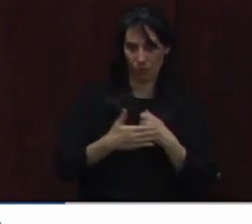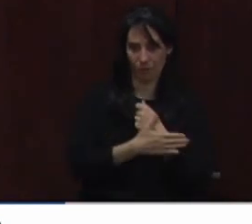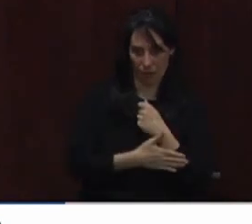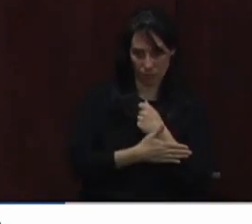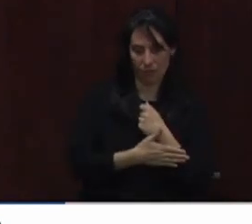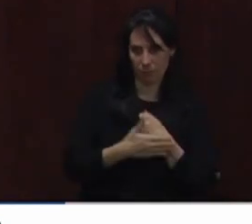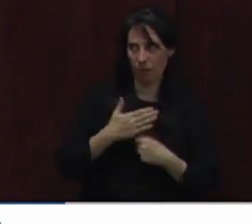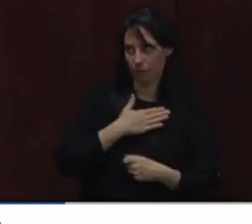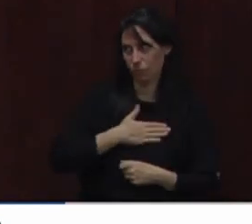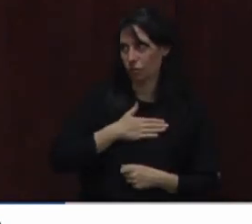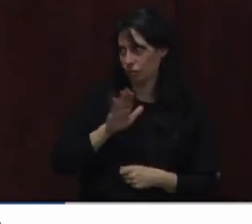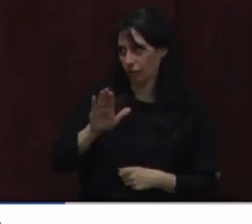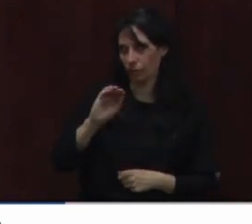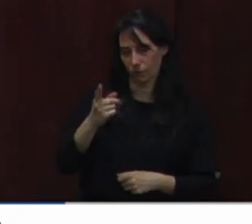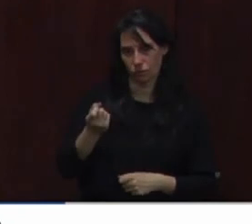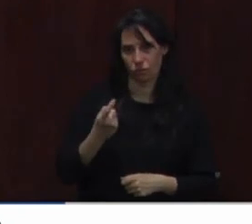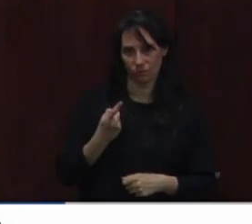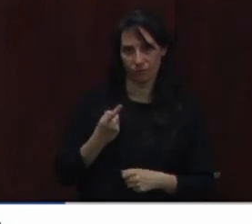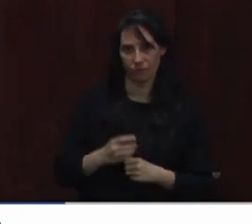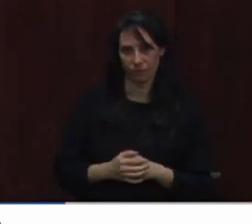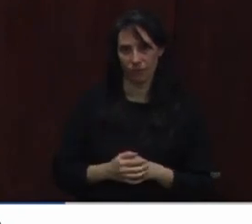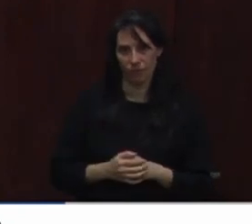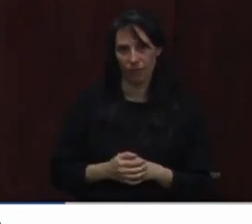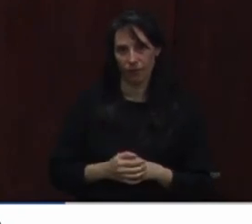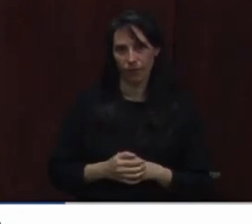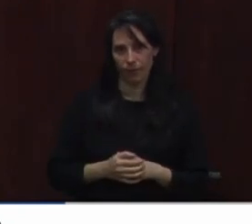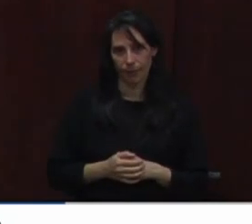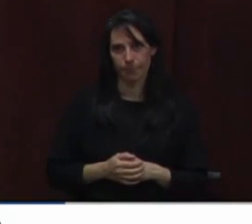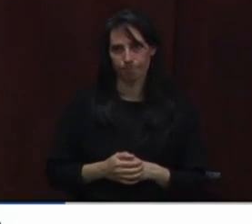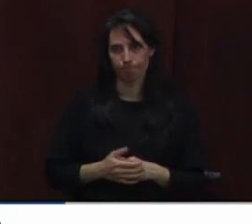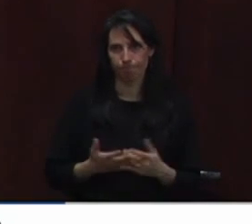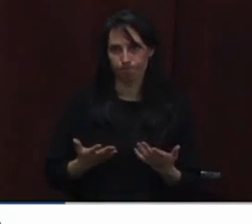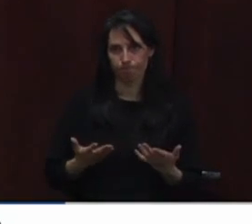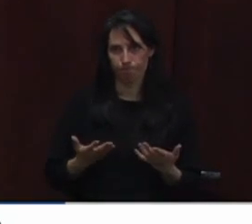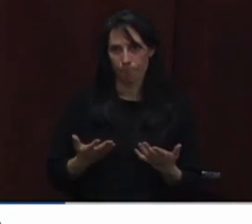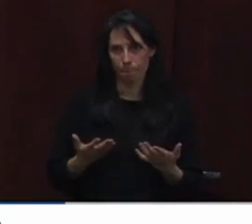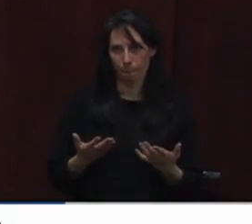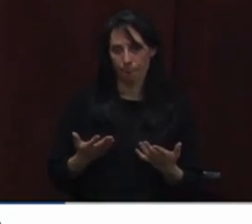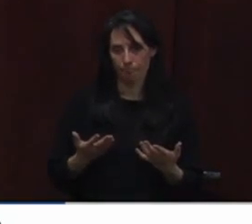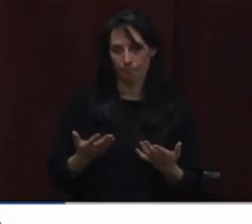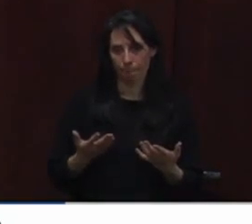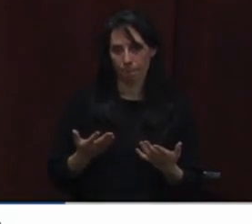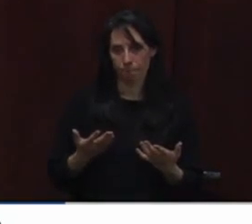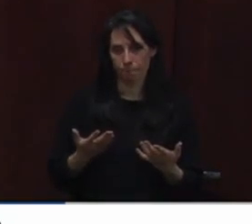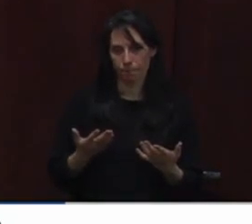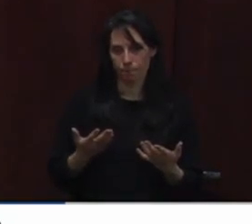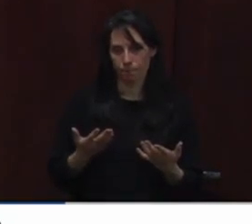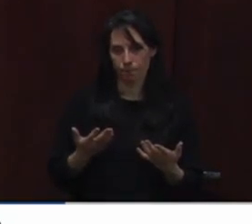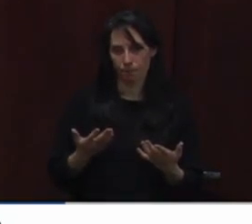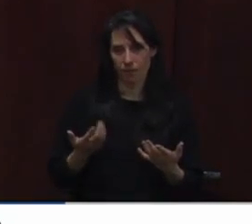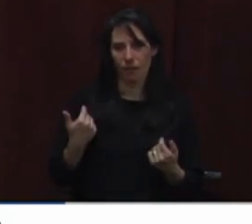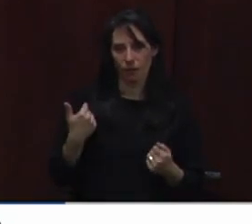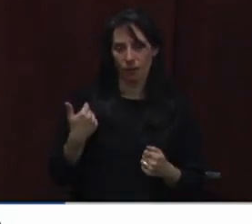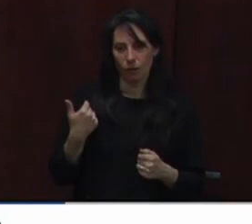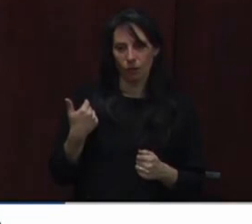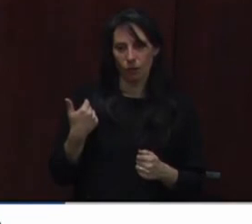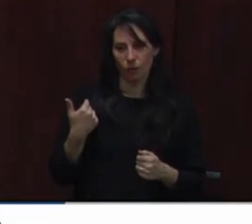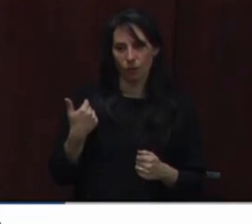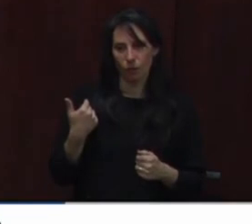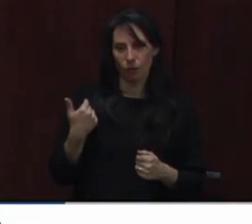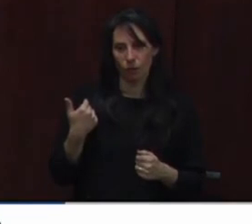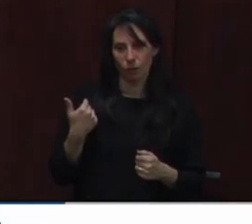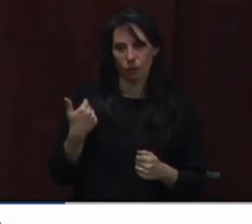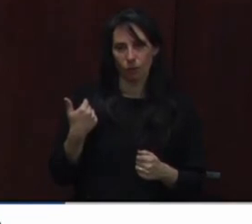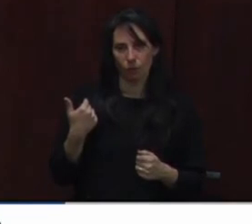that there was a desire to make sure that we as a state got rid of the